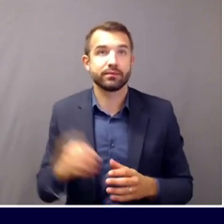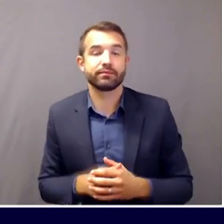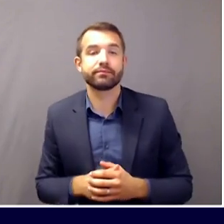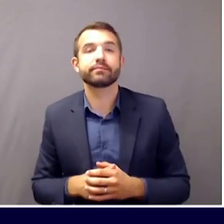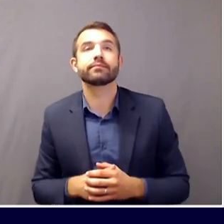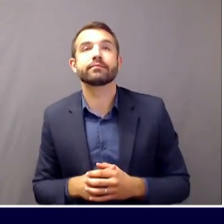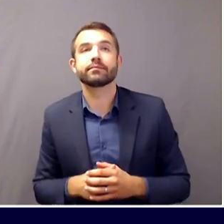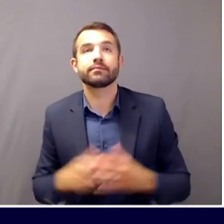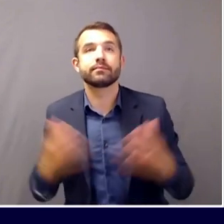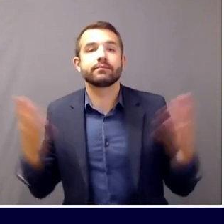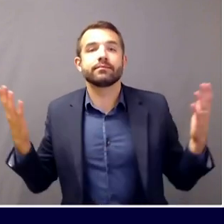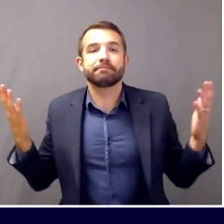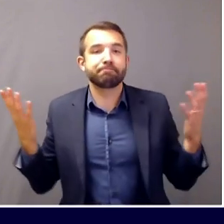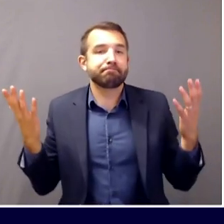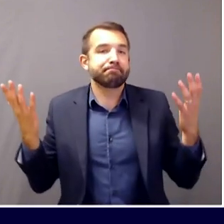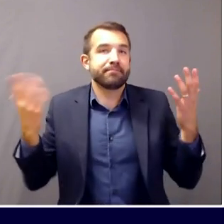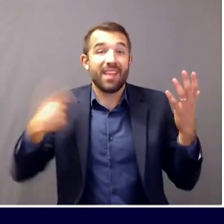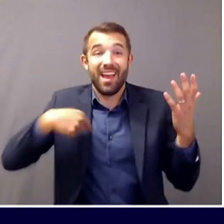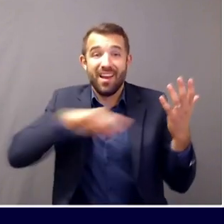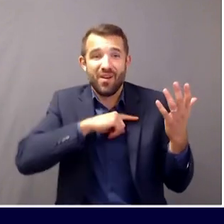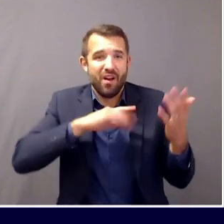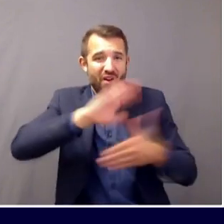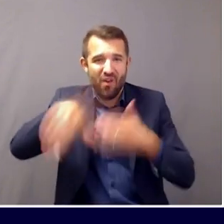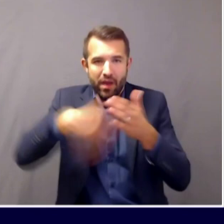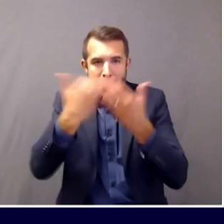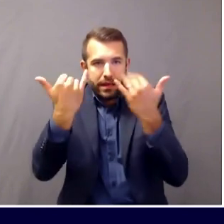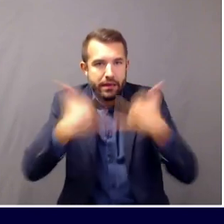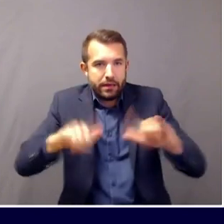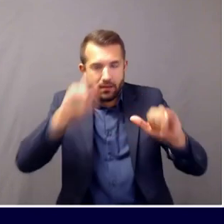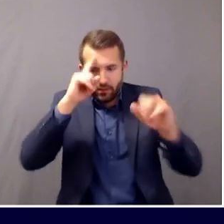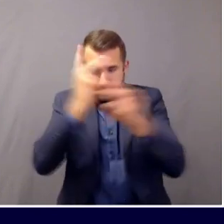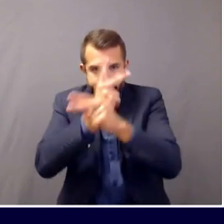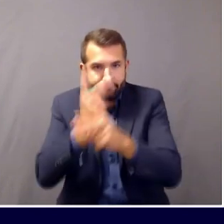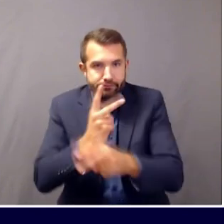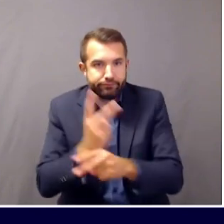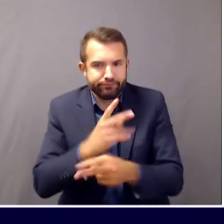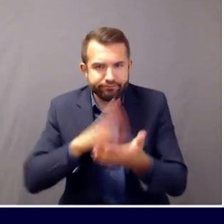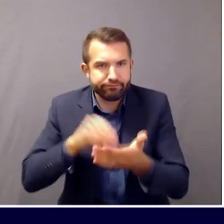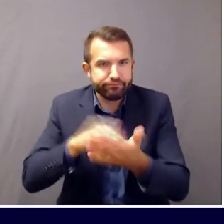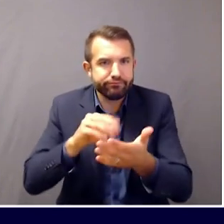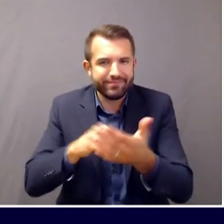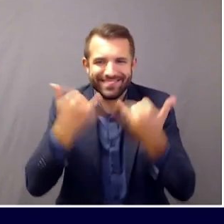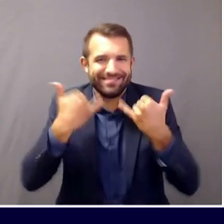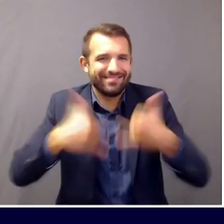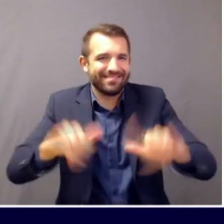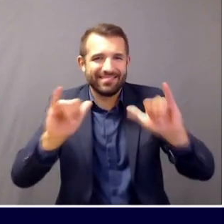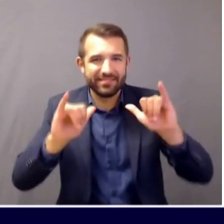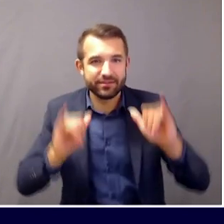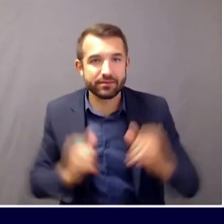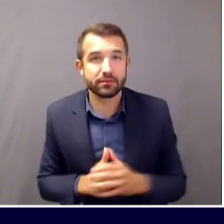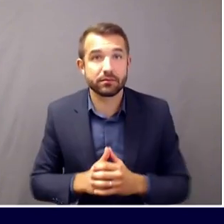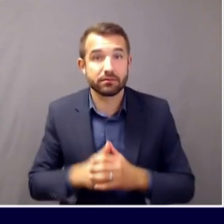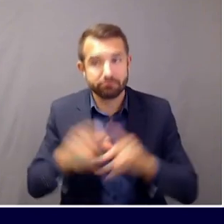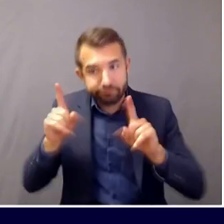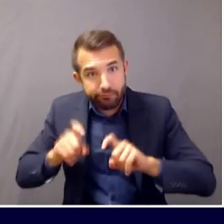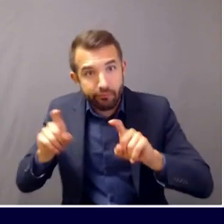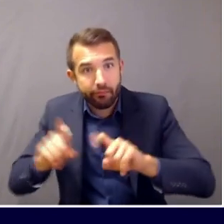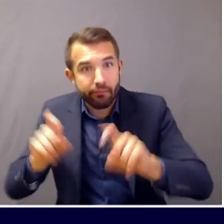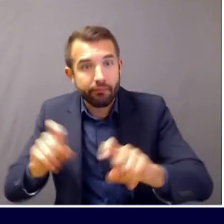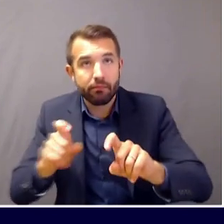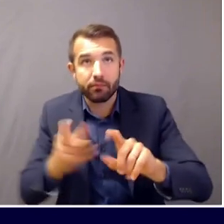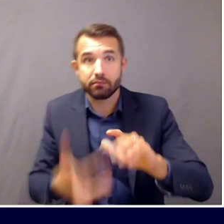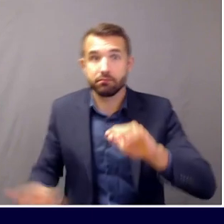affected by our different public health practices. We continue to try to expand our testing capacity. For example, we now